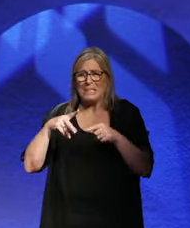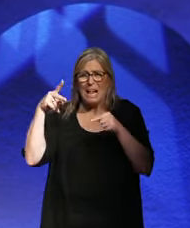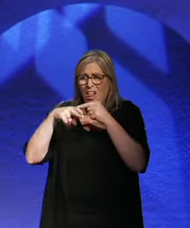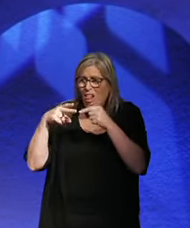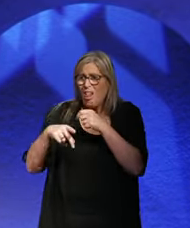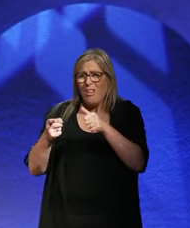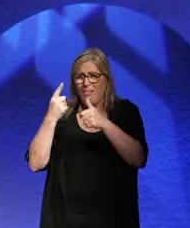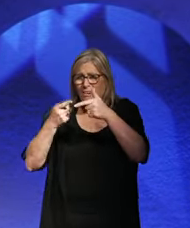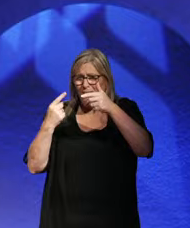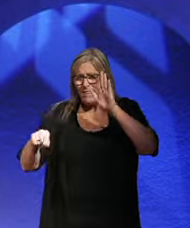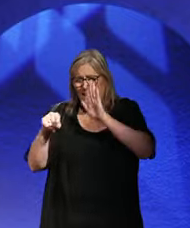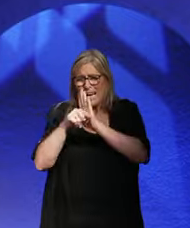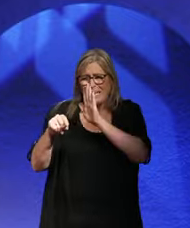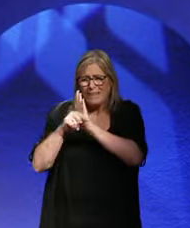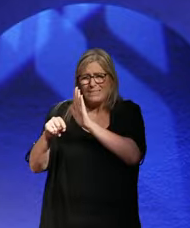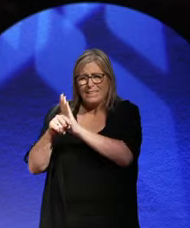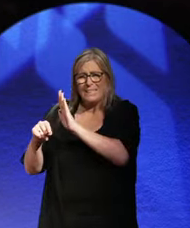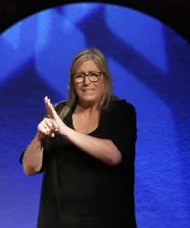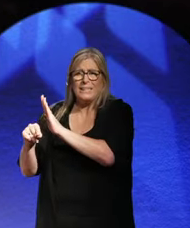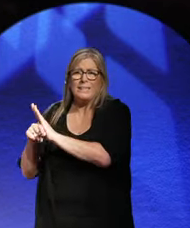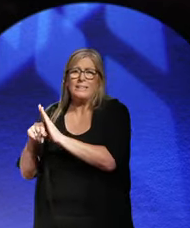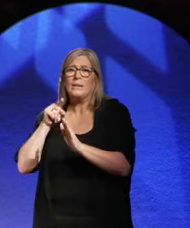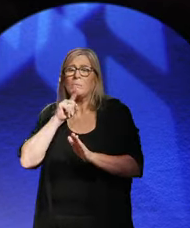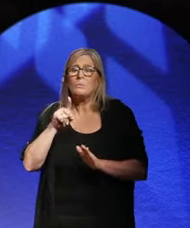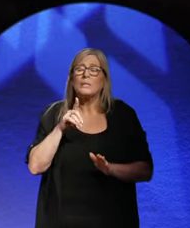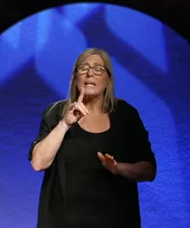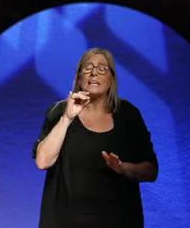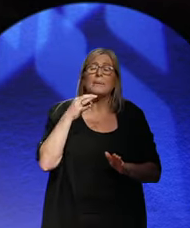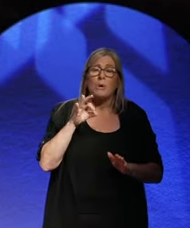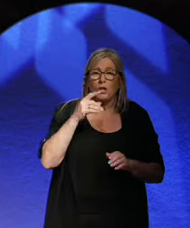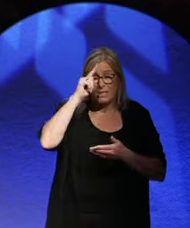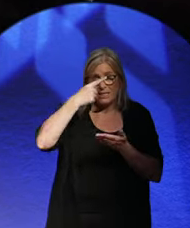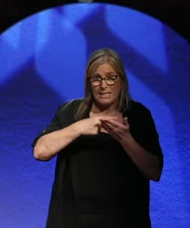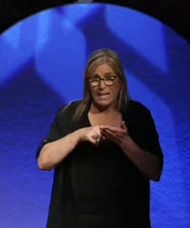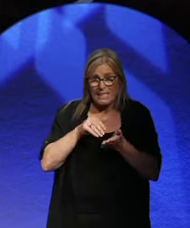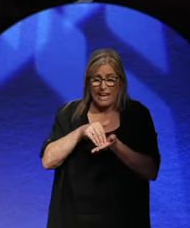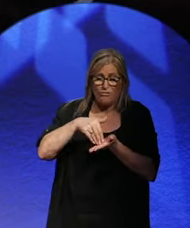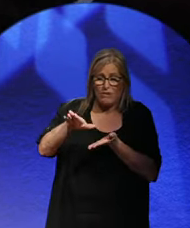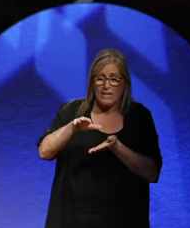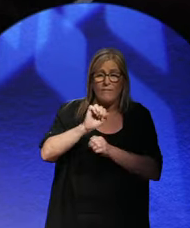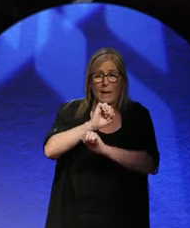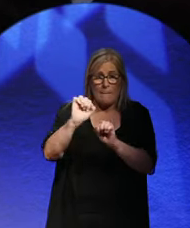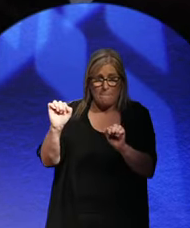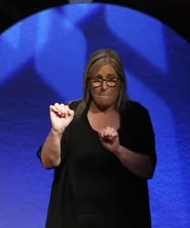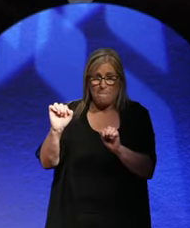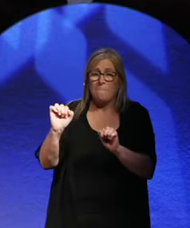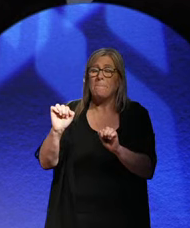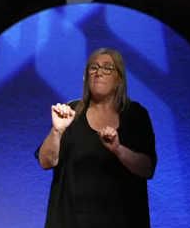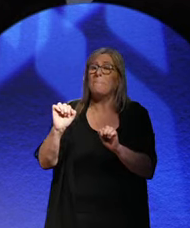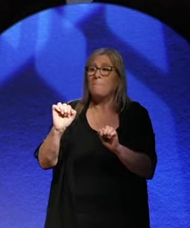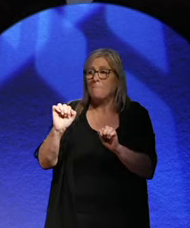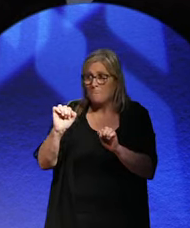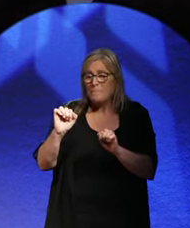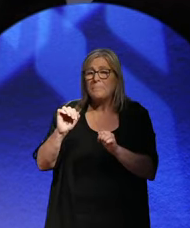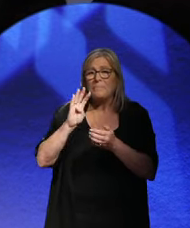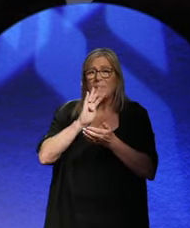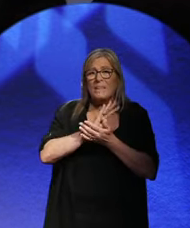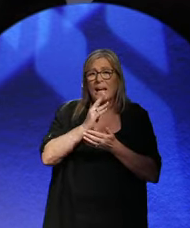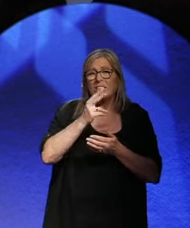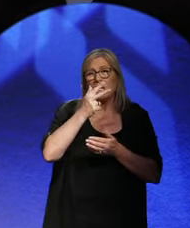deflationary. But Hindenburg decides to get rid of him in